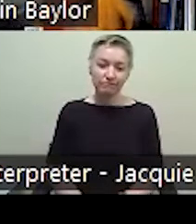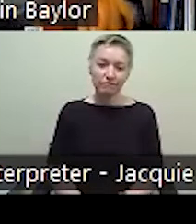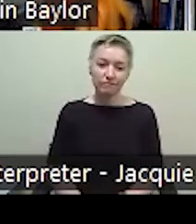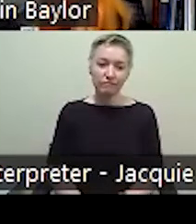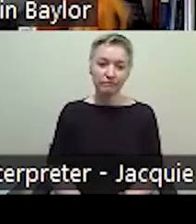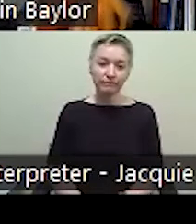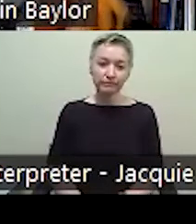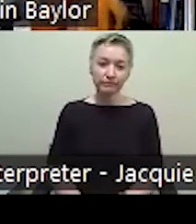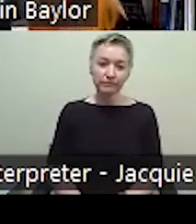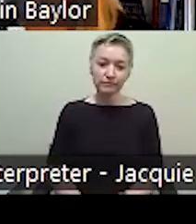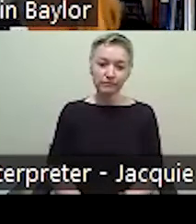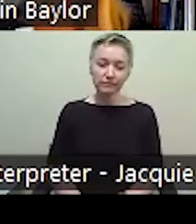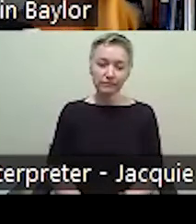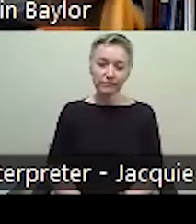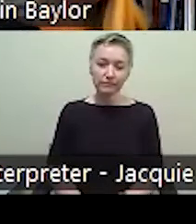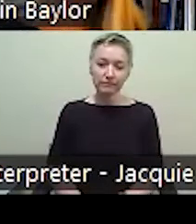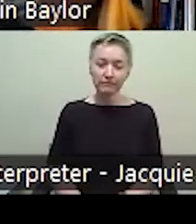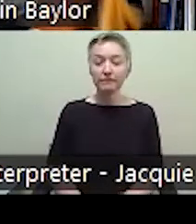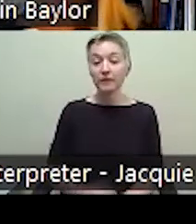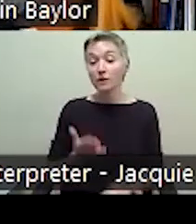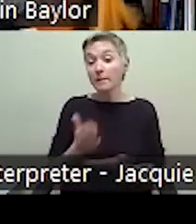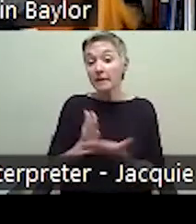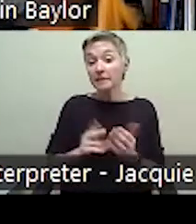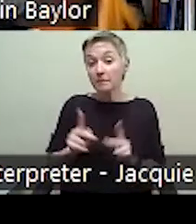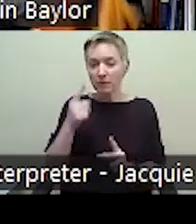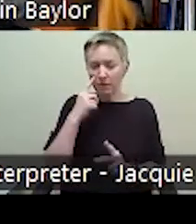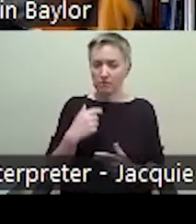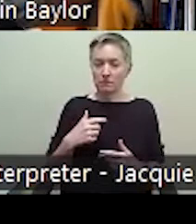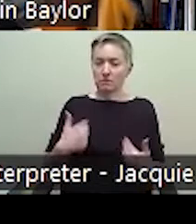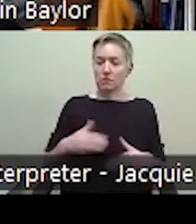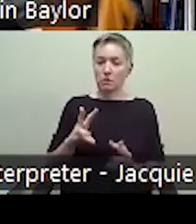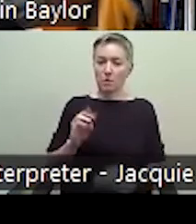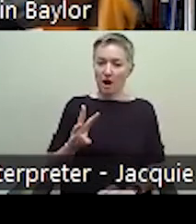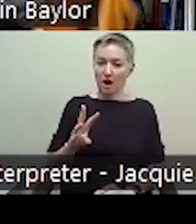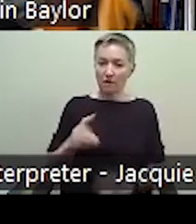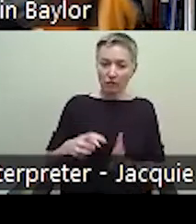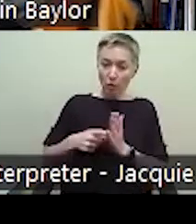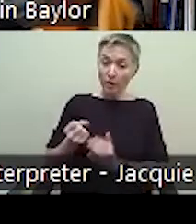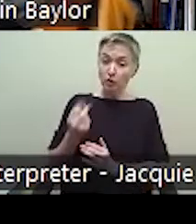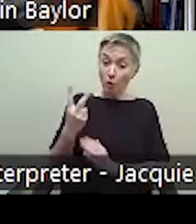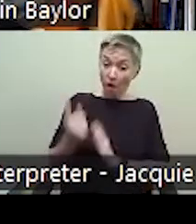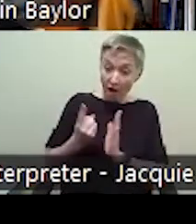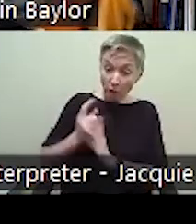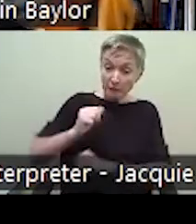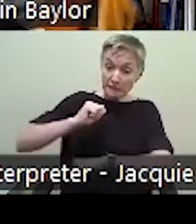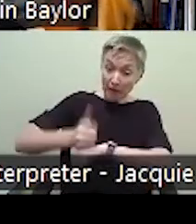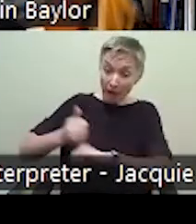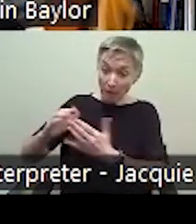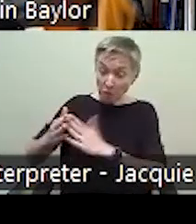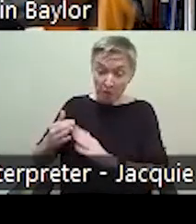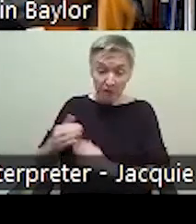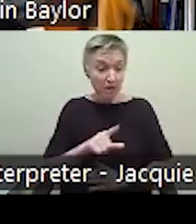All right, so some people might be thinking wow so this takes what like 12 hours to set up this community takes 20 volunteers.